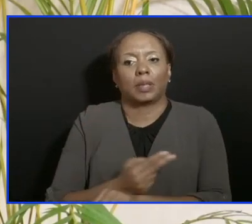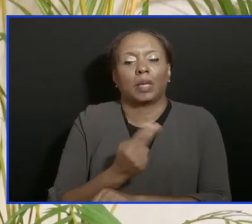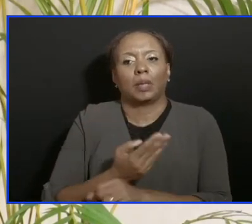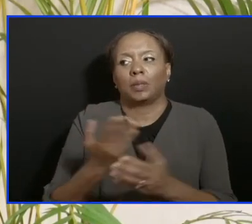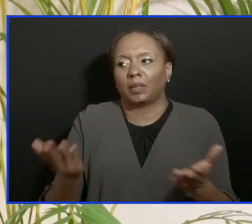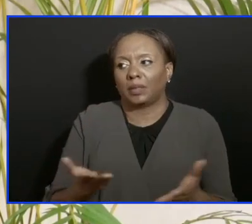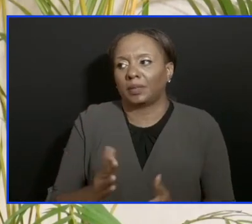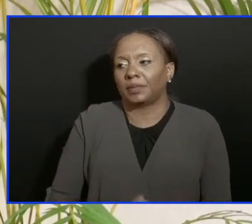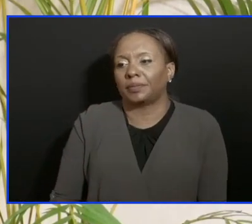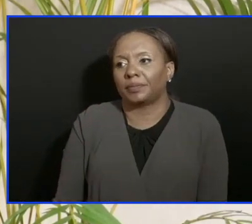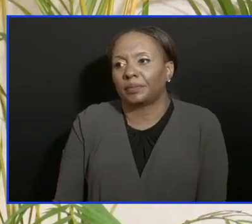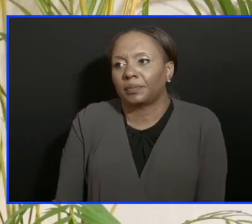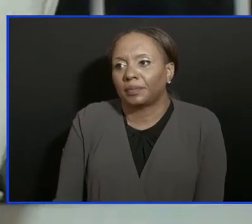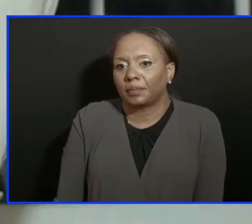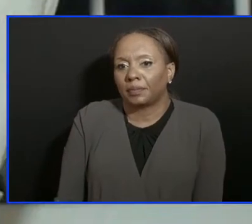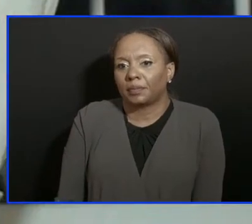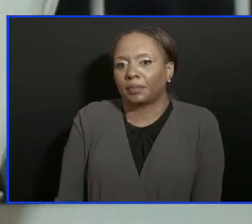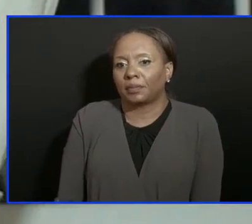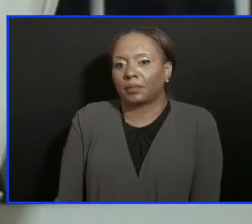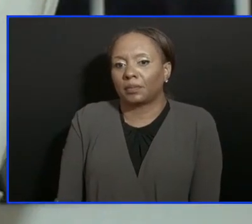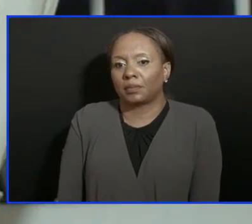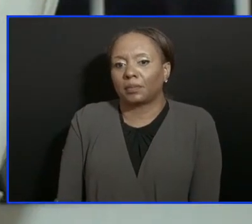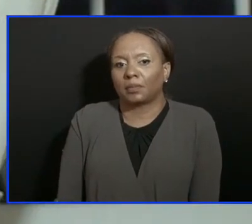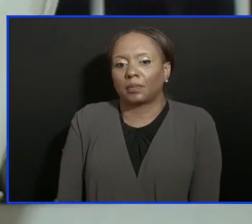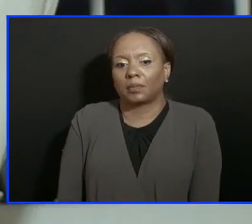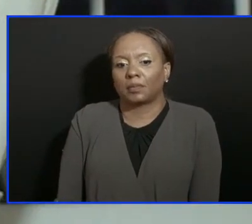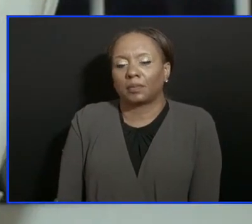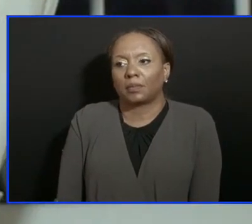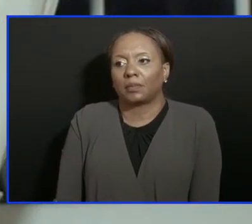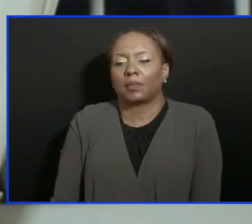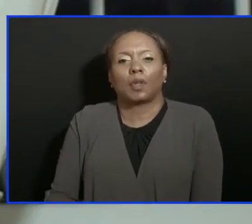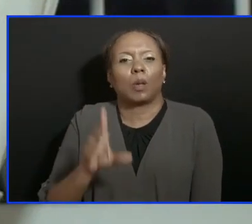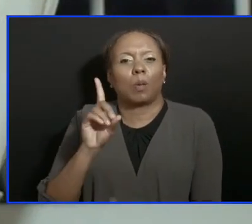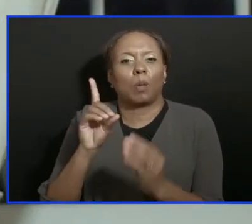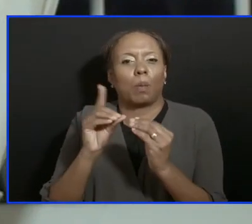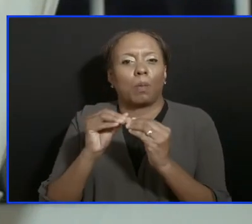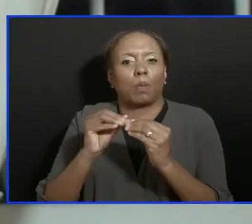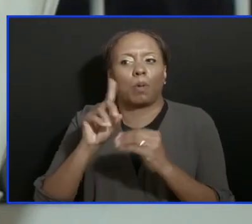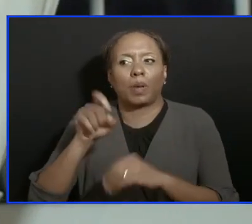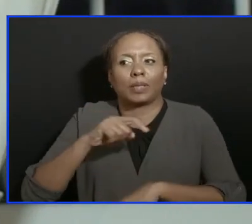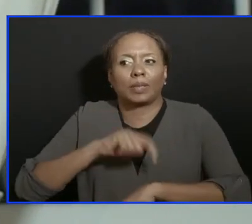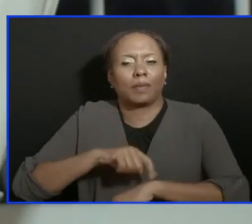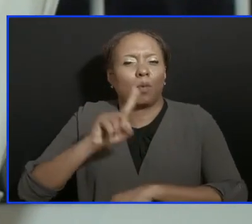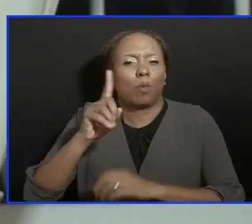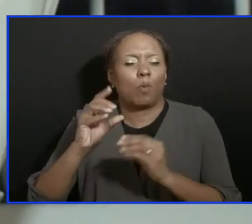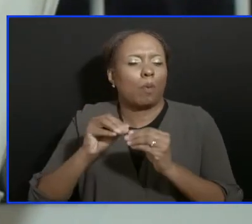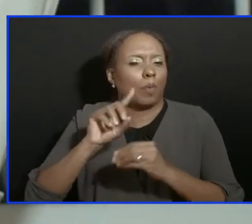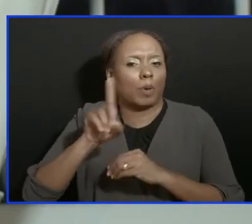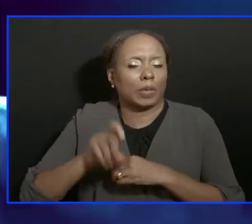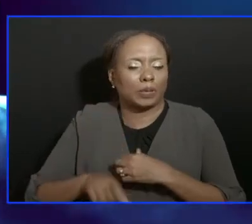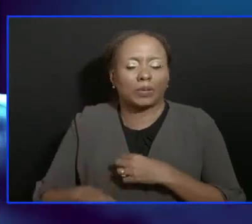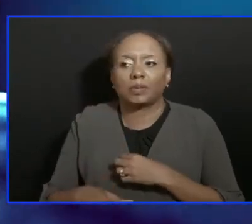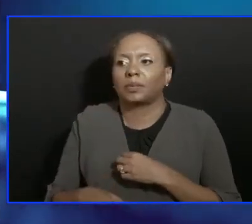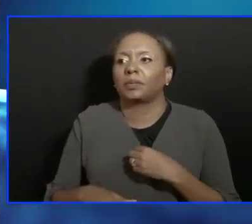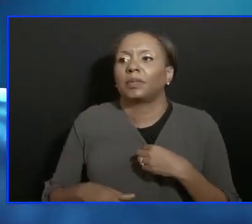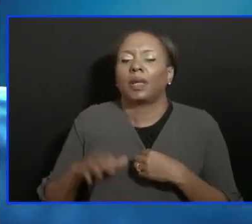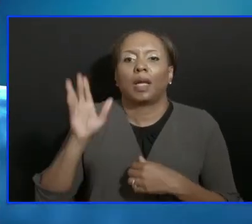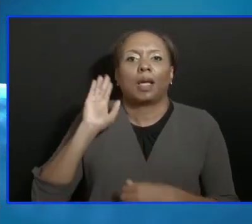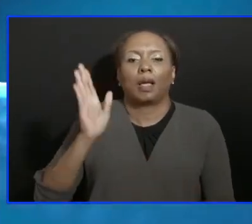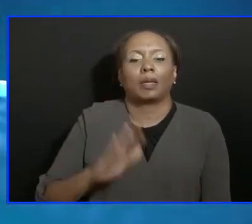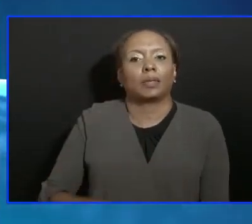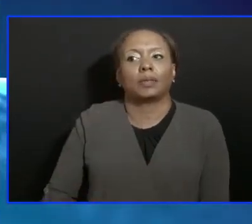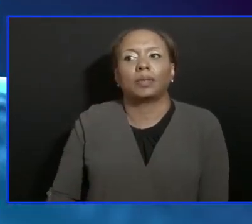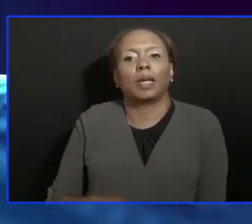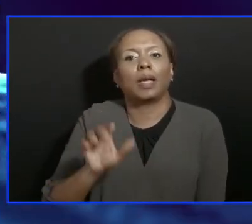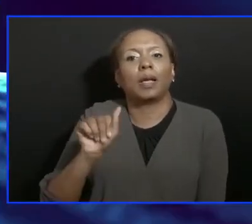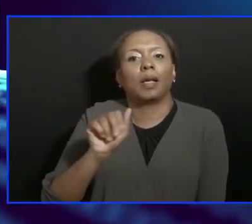are supposed to be used. We have time for just one more question. Hi. AQ here again. My